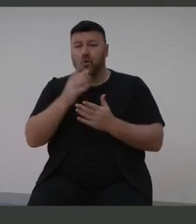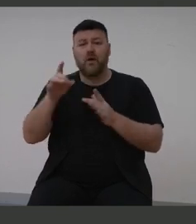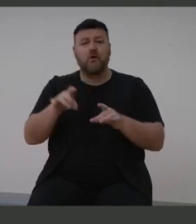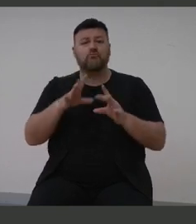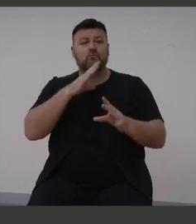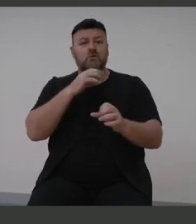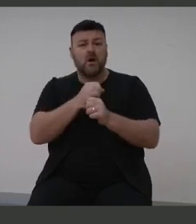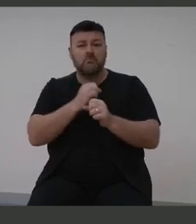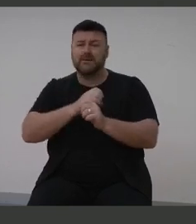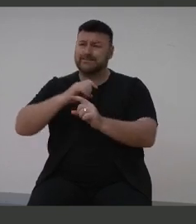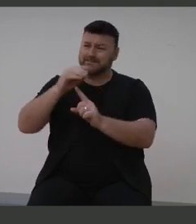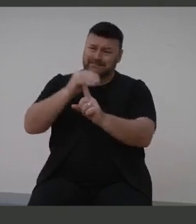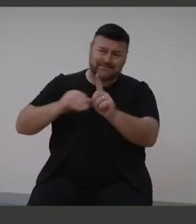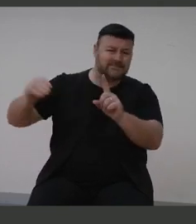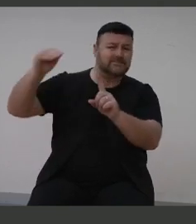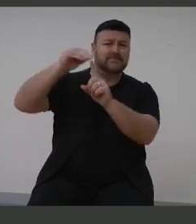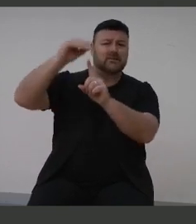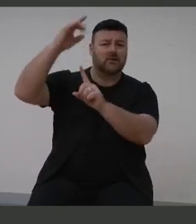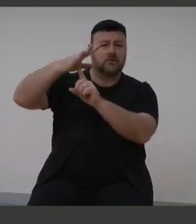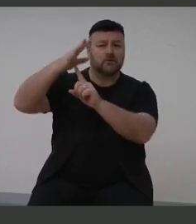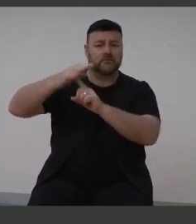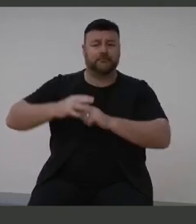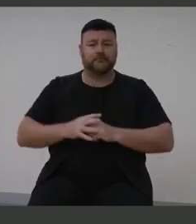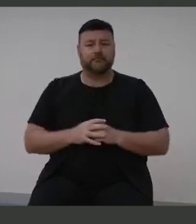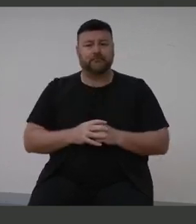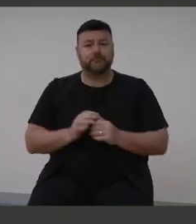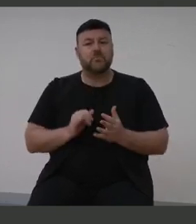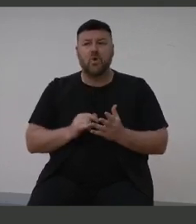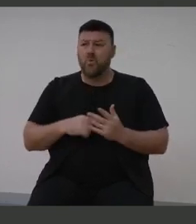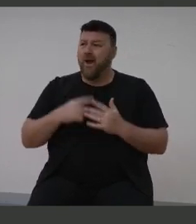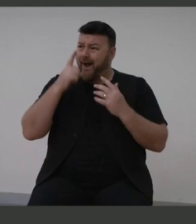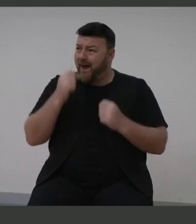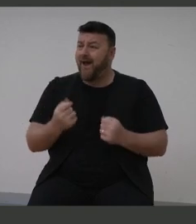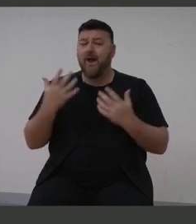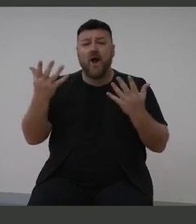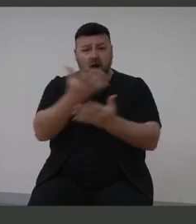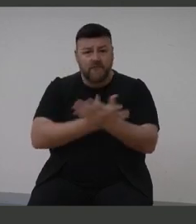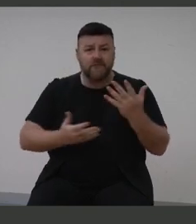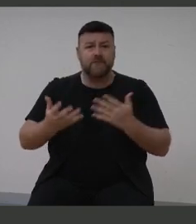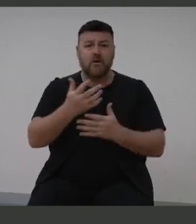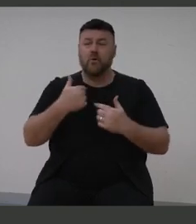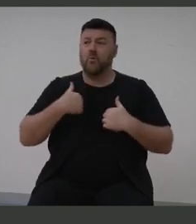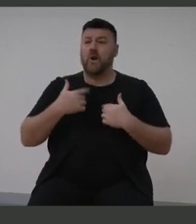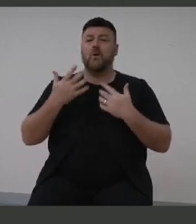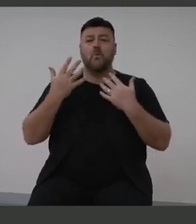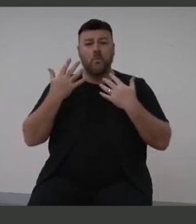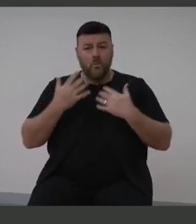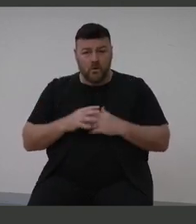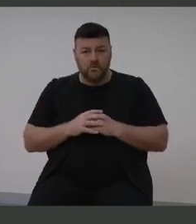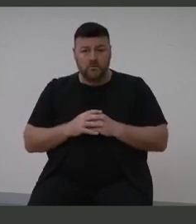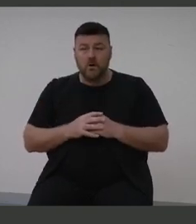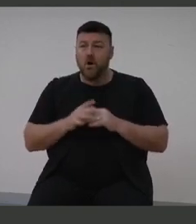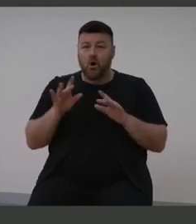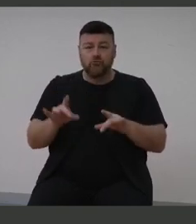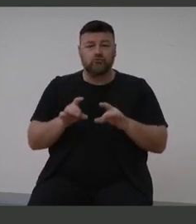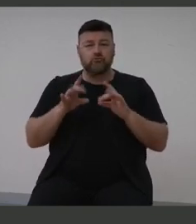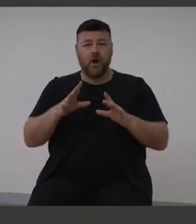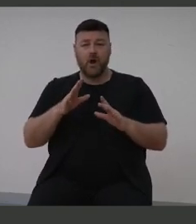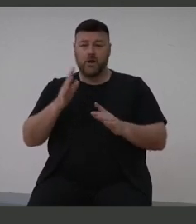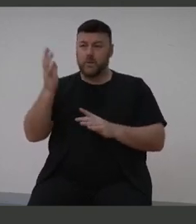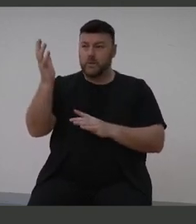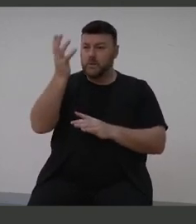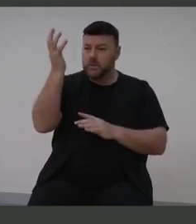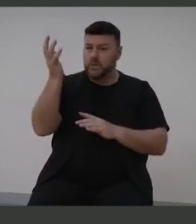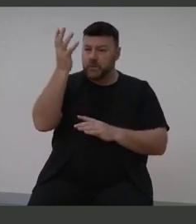a conversation. So, when it's real, we can petition Australia's expertise to address the